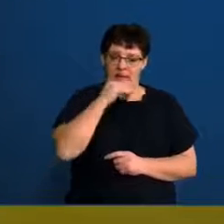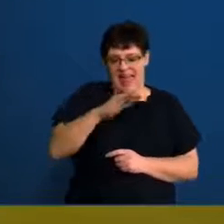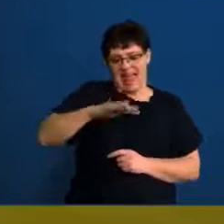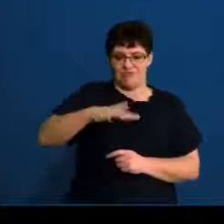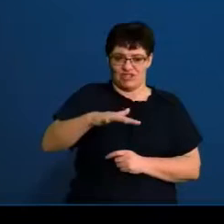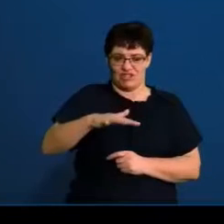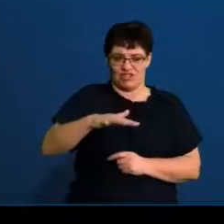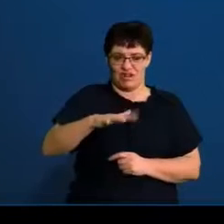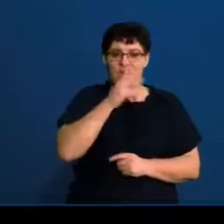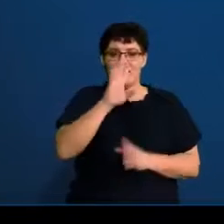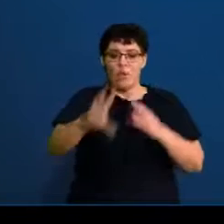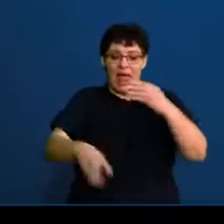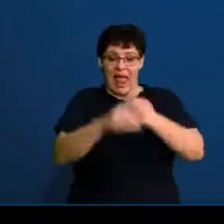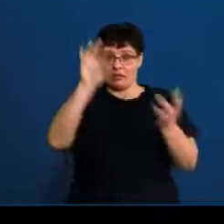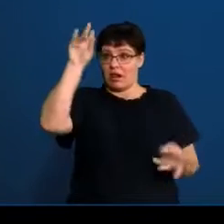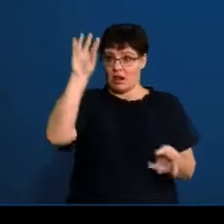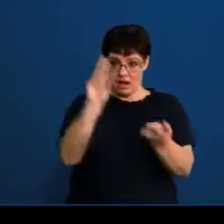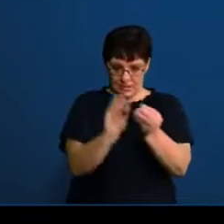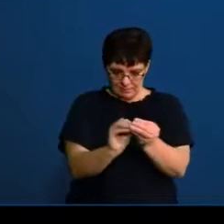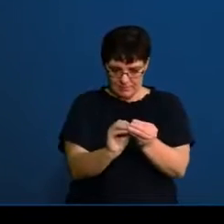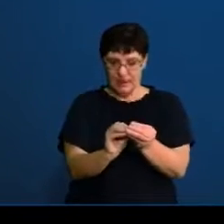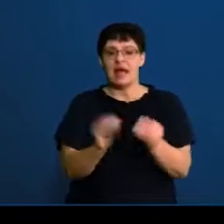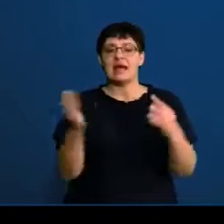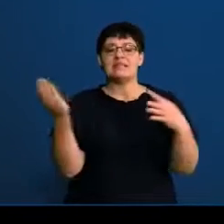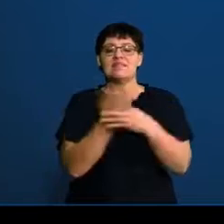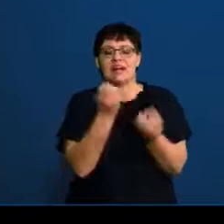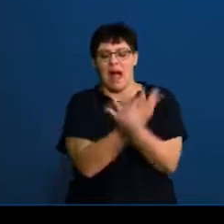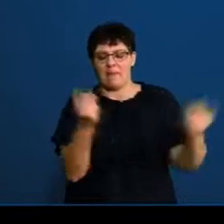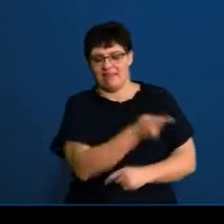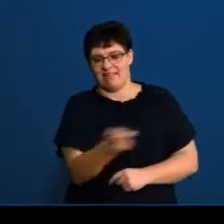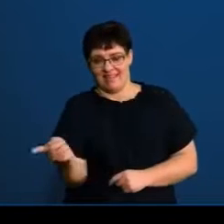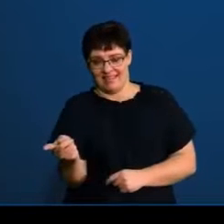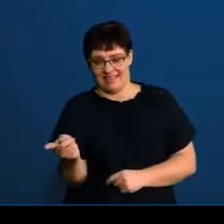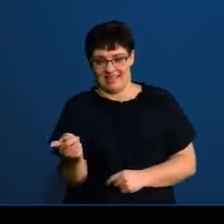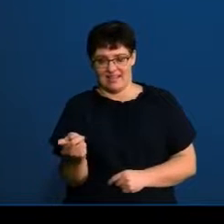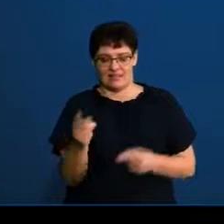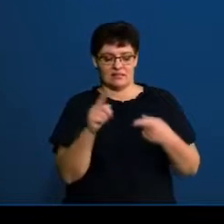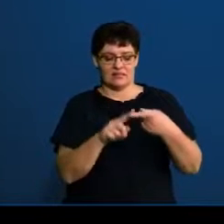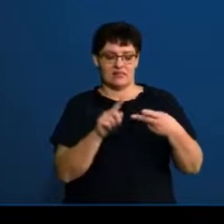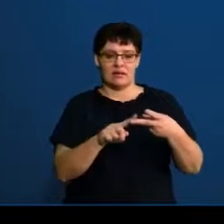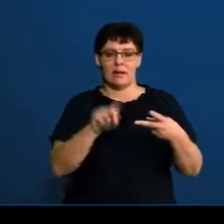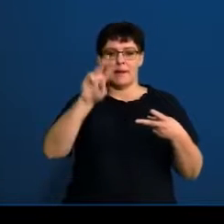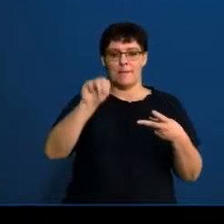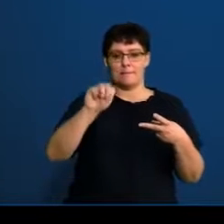Mean, we add them all up and divide by how many there are. We've got our median.